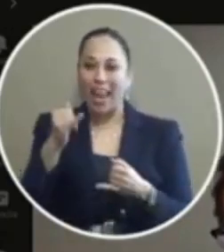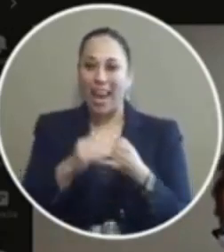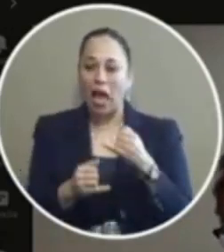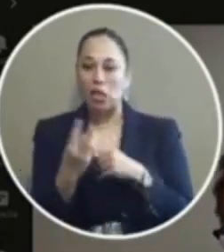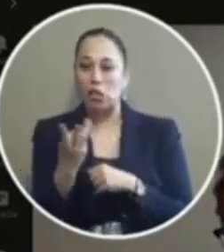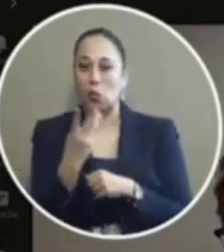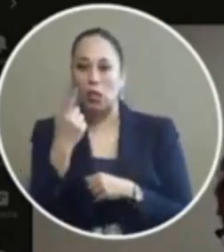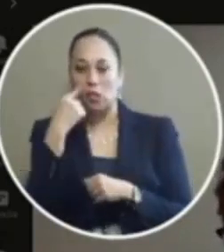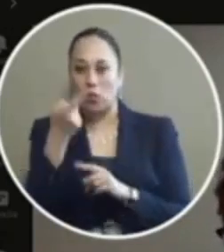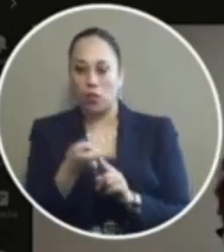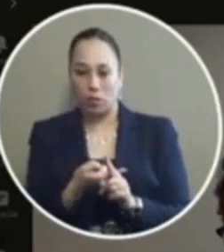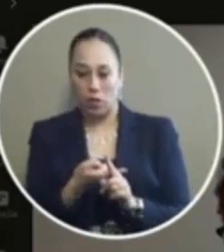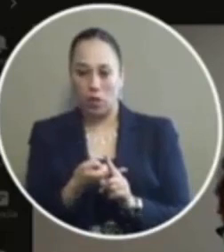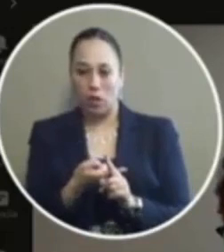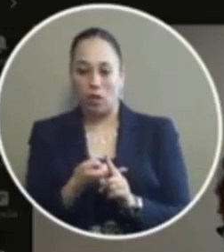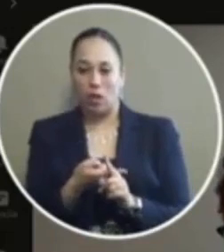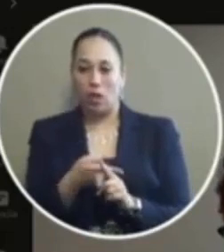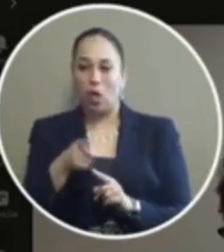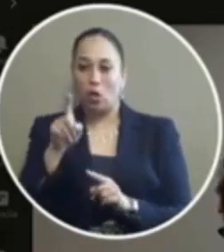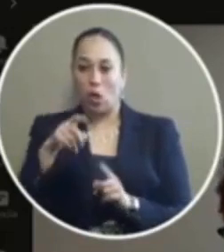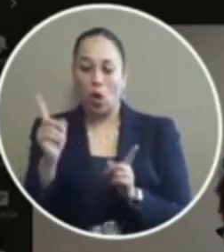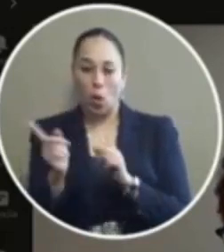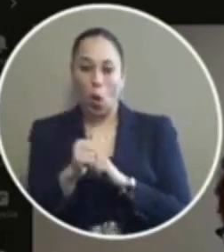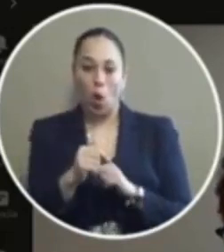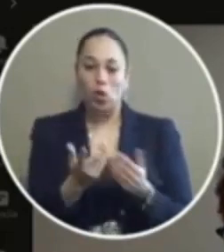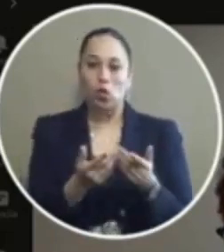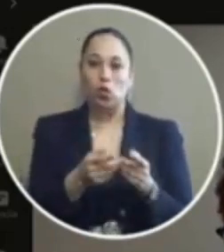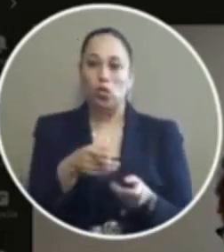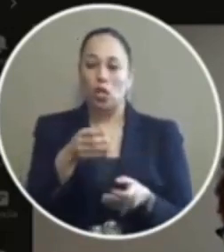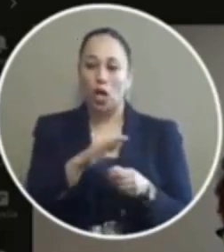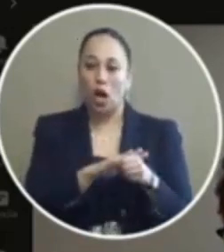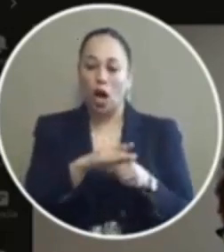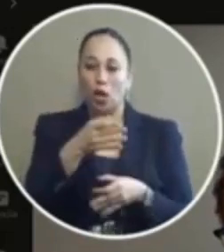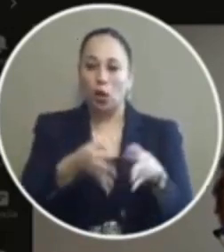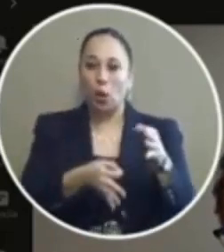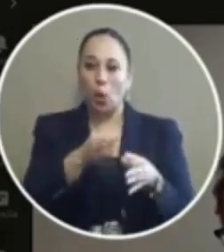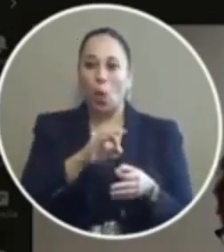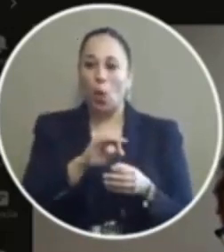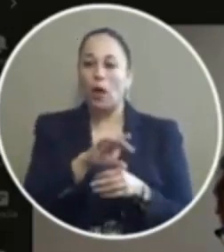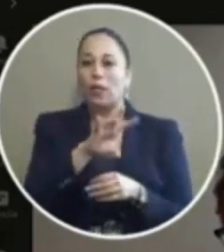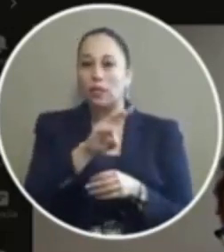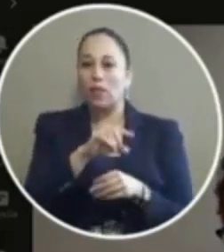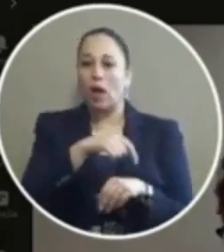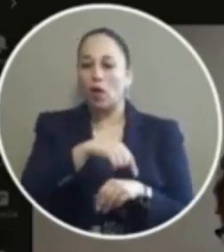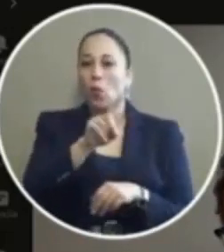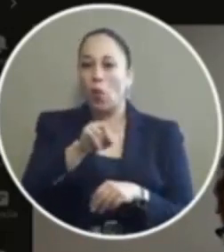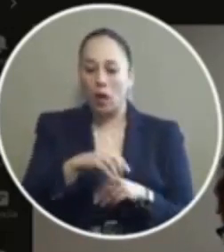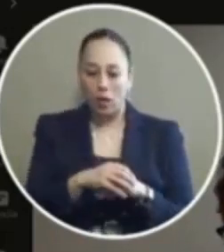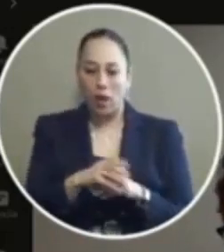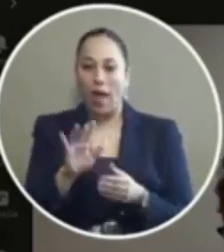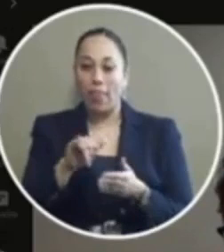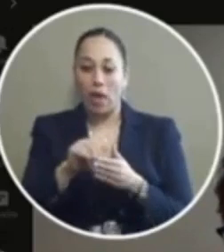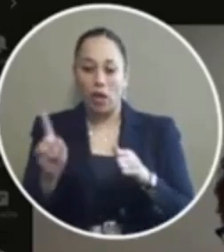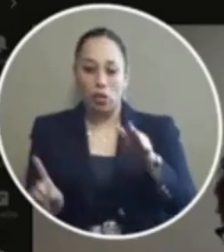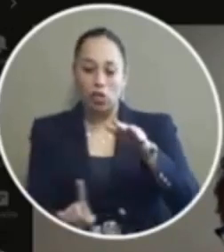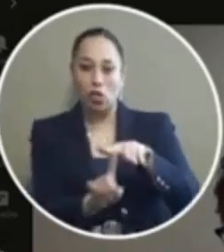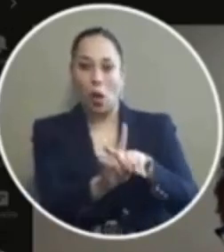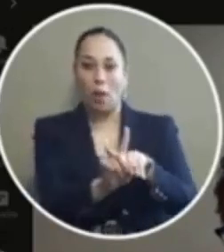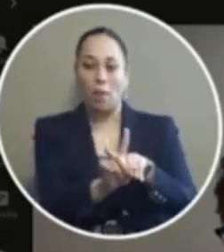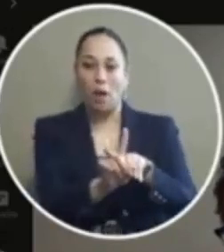of the month uh you're going to county court number seven at one o'clock and so that person's going to show up to that court date